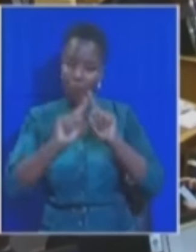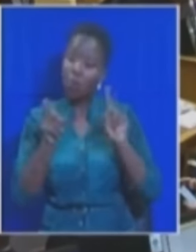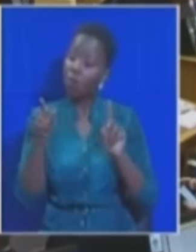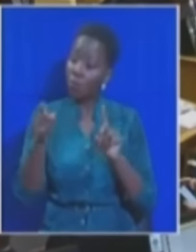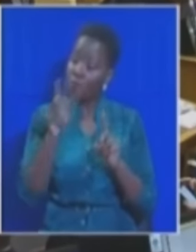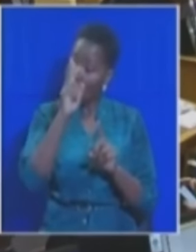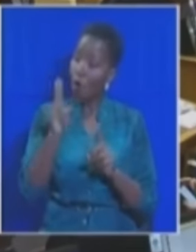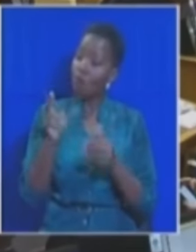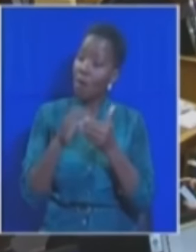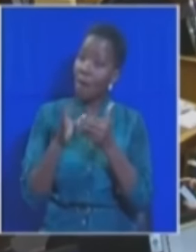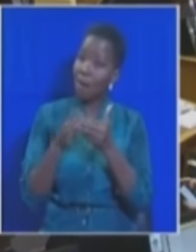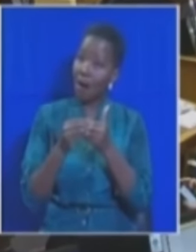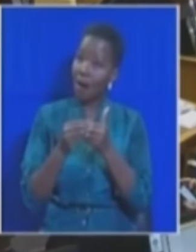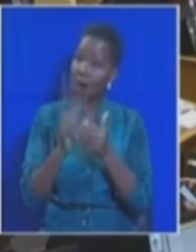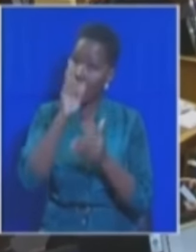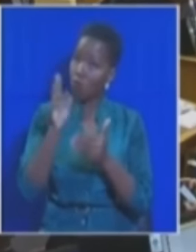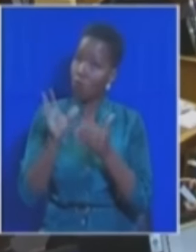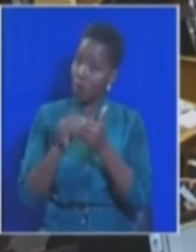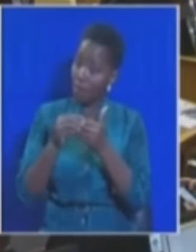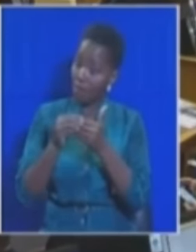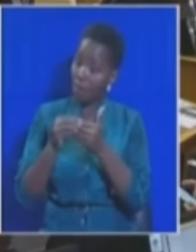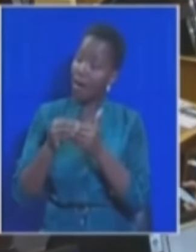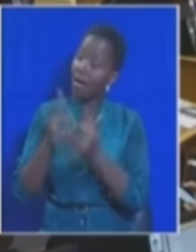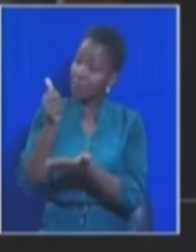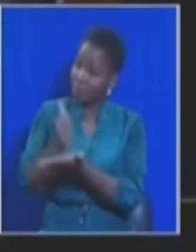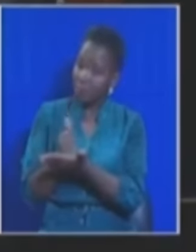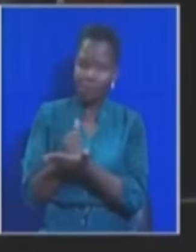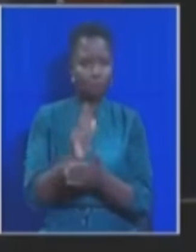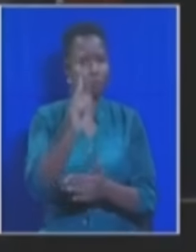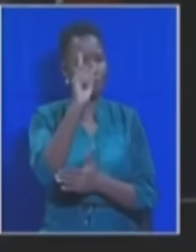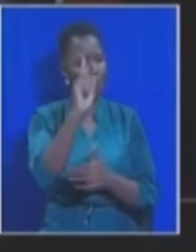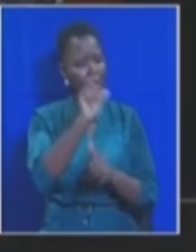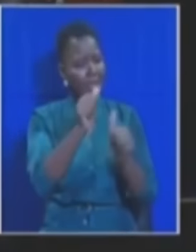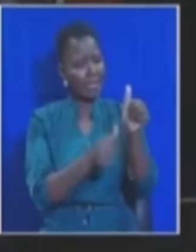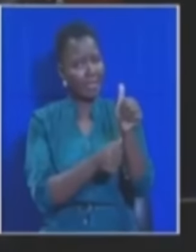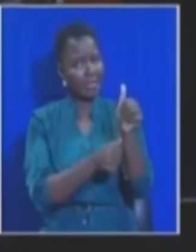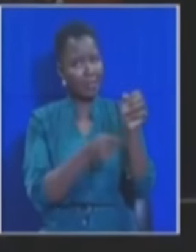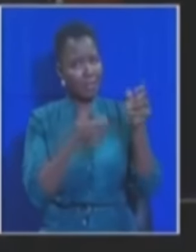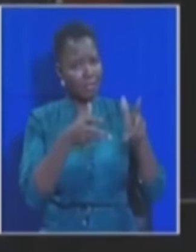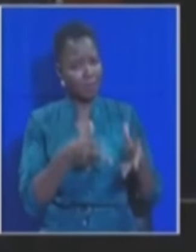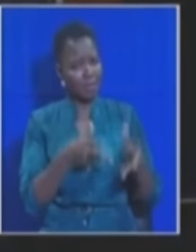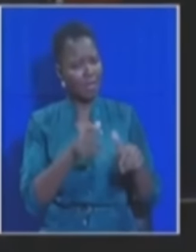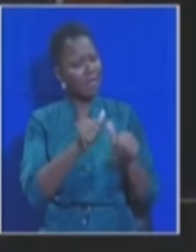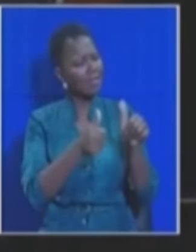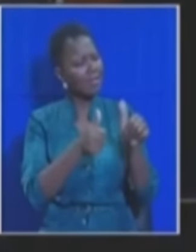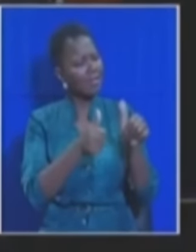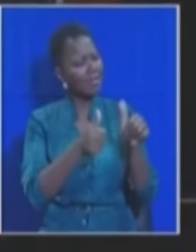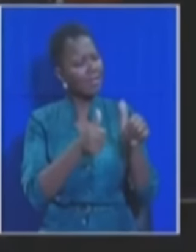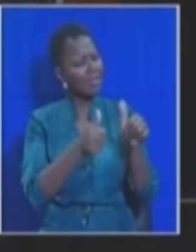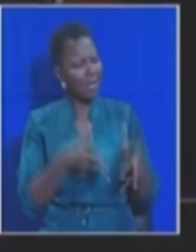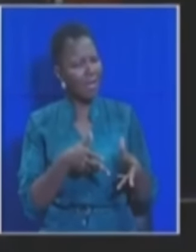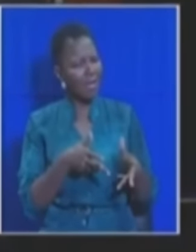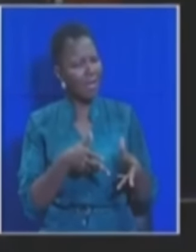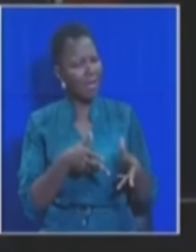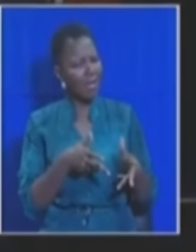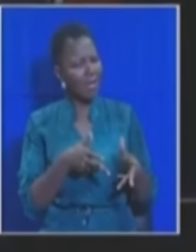Honourable member, take your seat. Order, speaker. Order, deputy speaker. What's